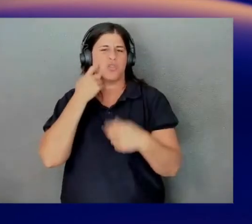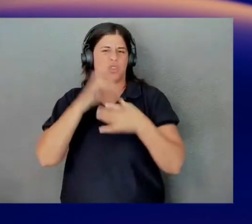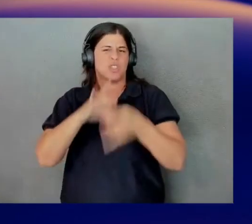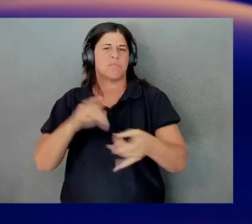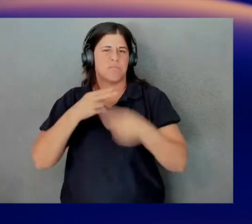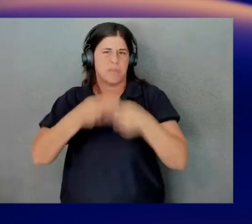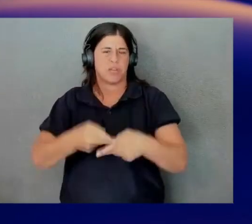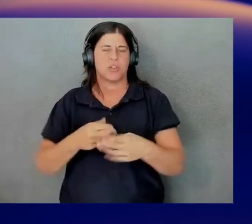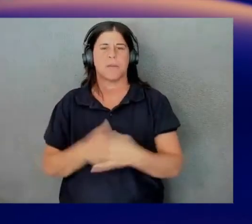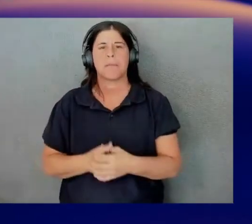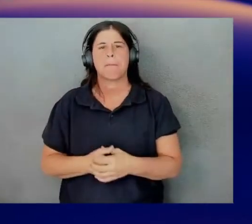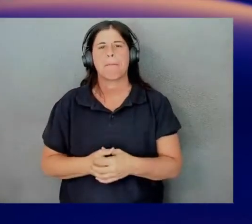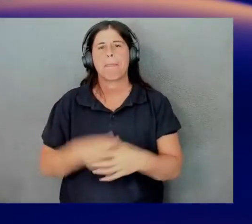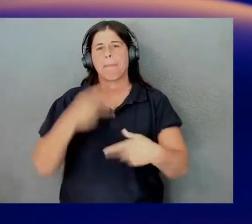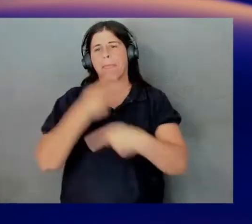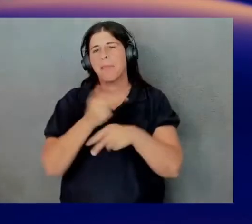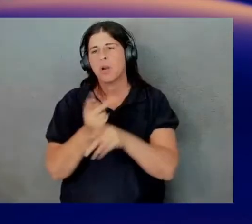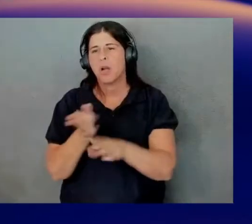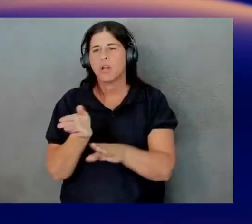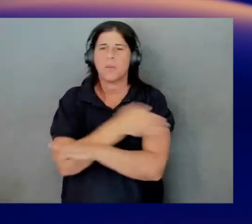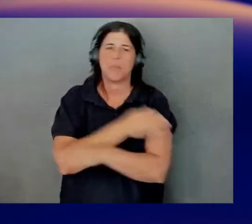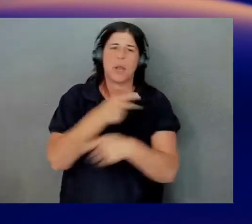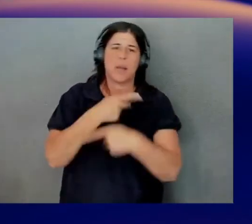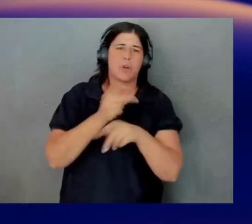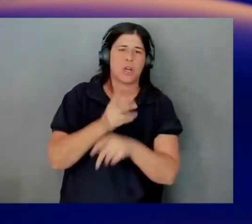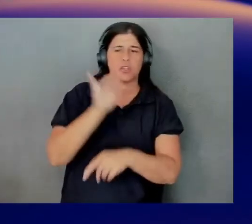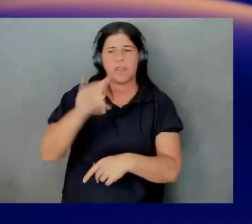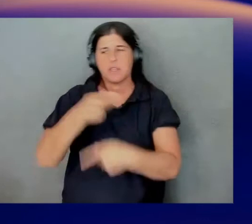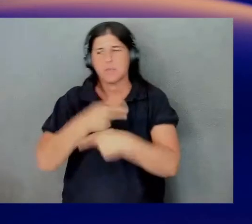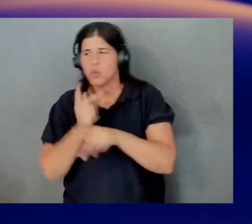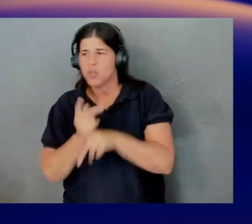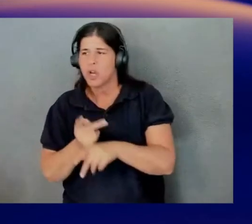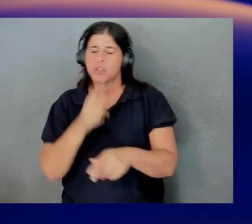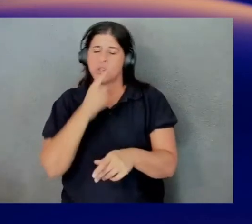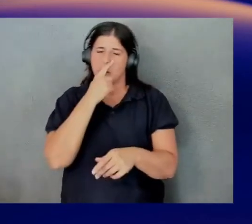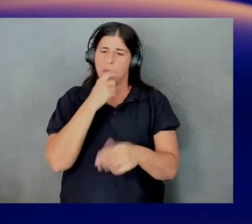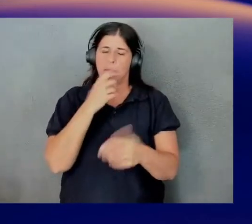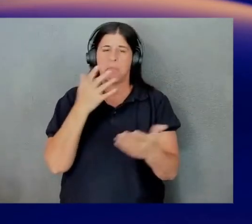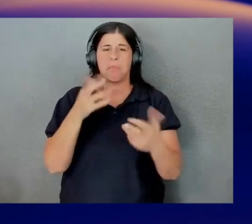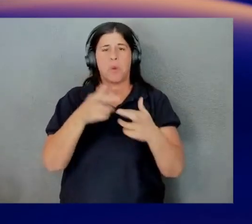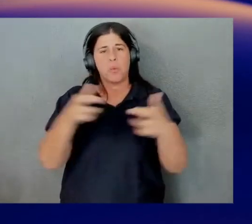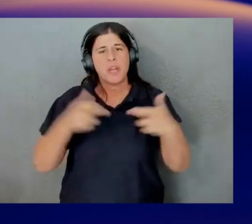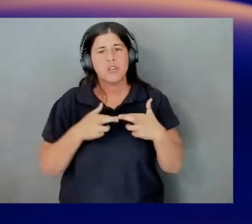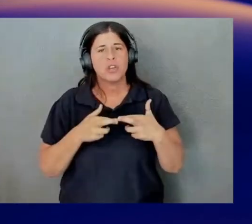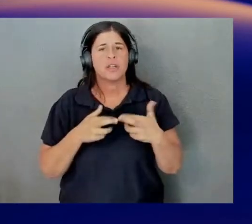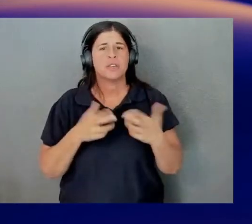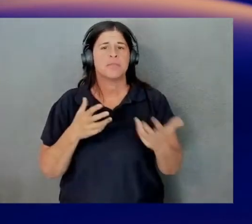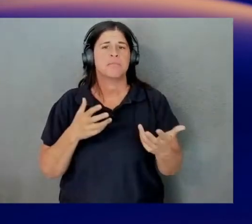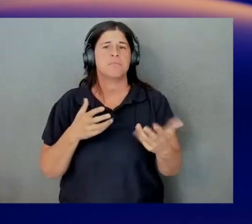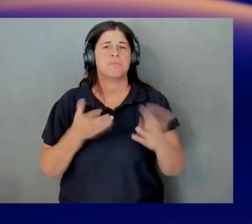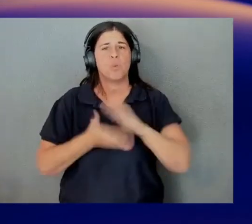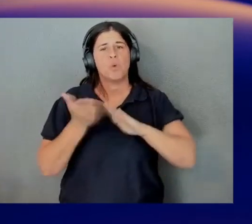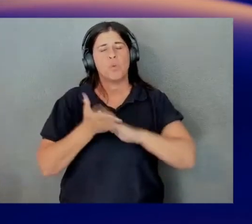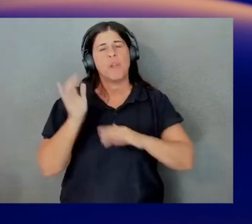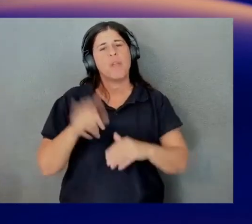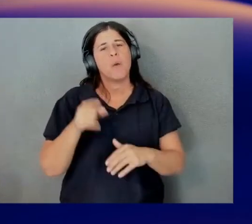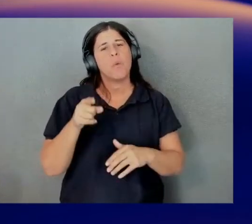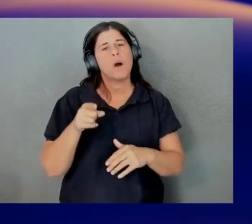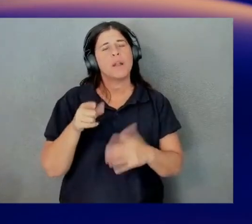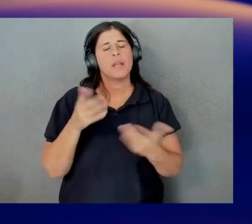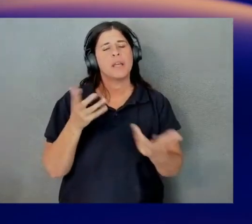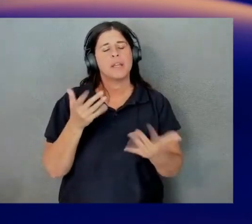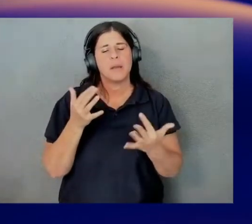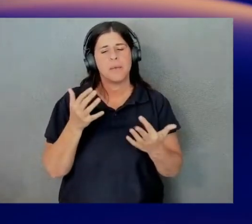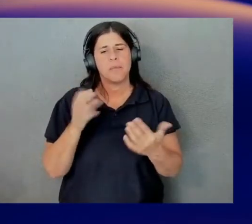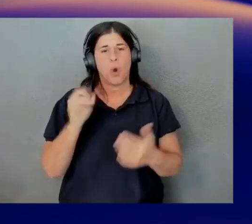as production or pre-production. This is production. Select our region. We'll run this one in Ohio.